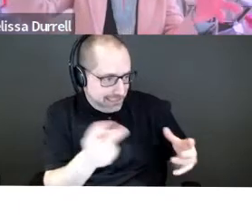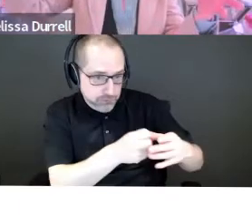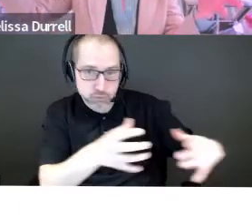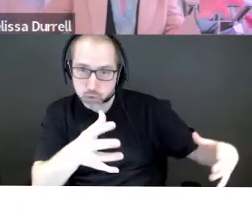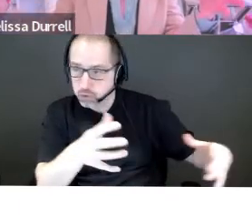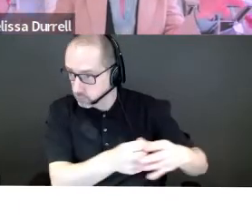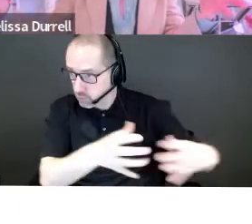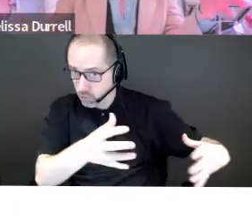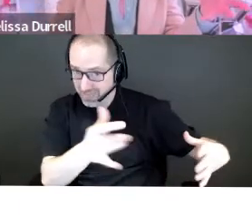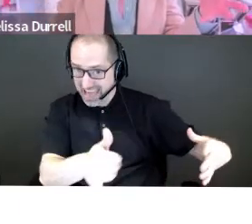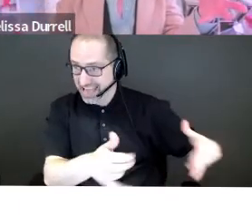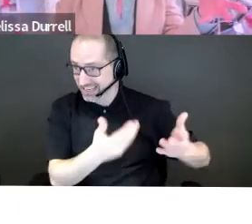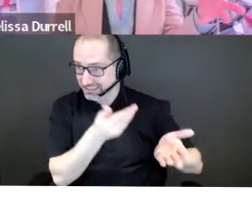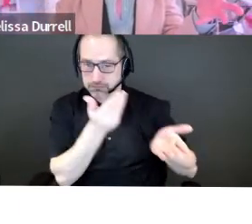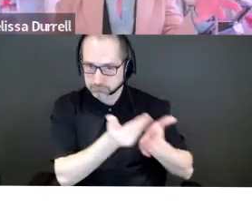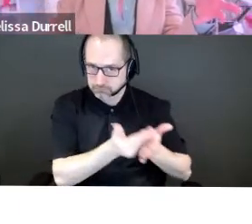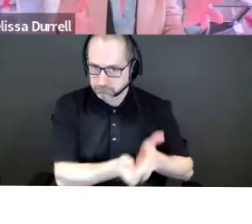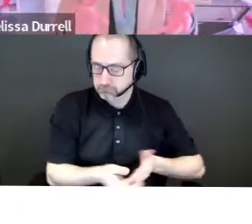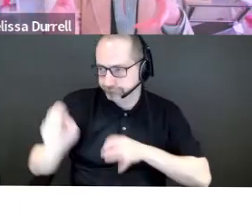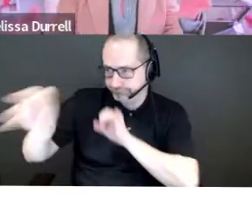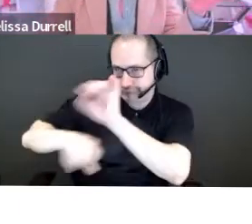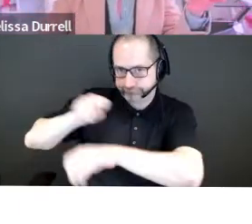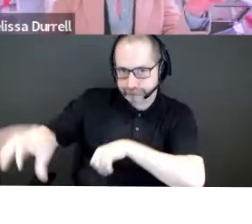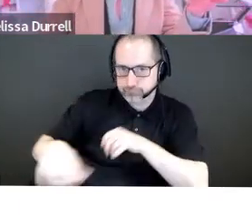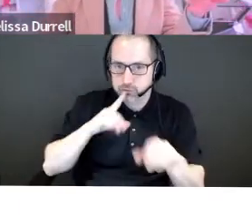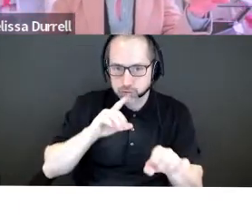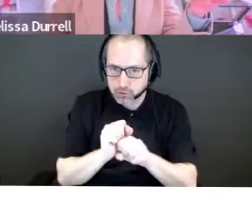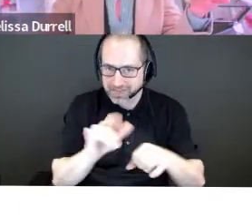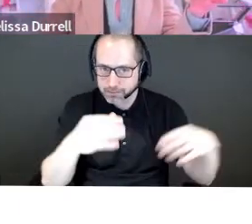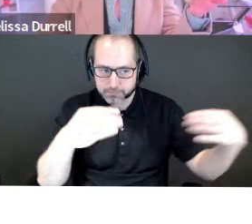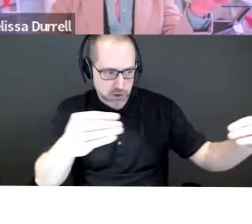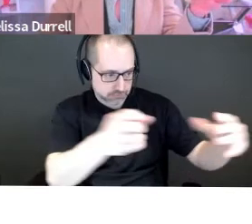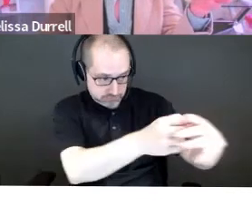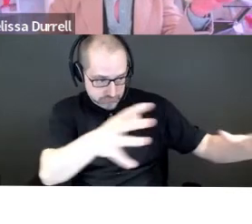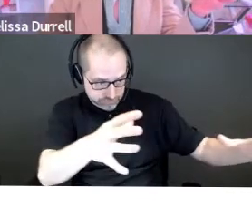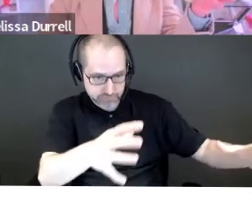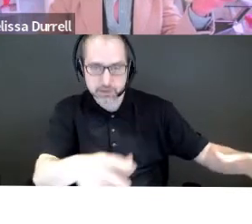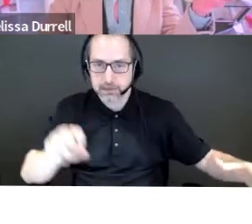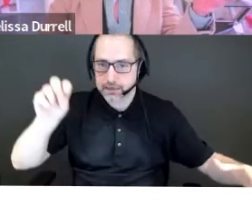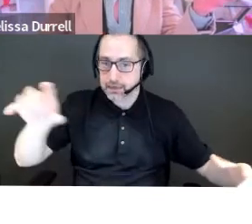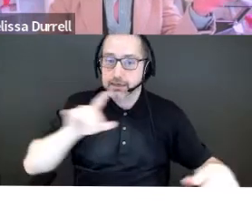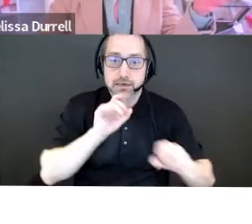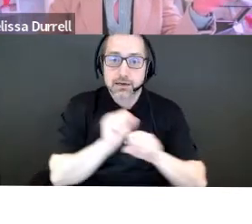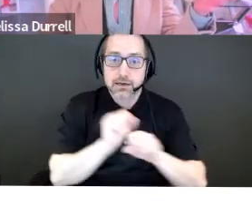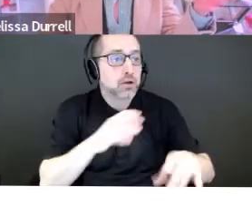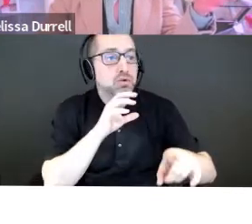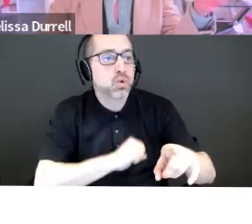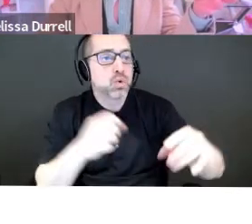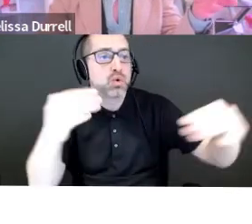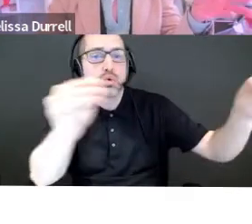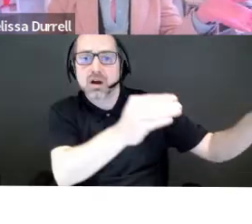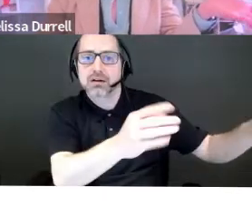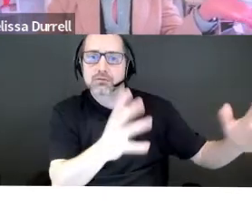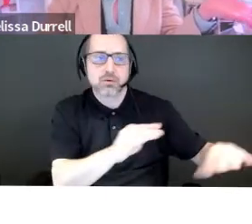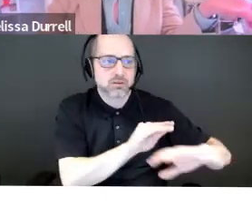of all of this market. Uh, and, and, and, you know, as I said, we always want to be disrupting any existing markets too.